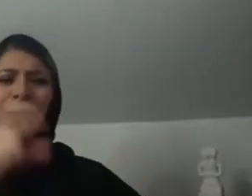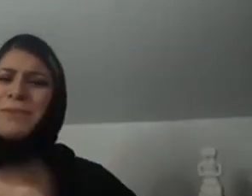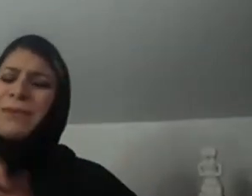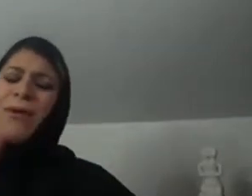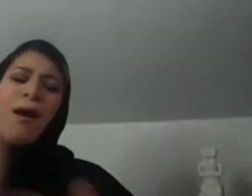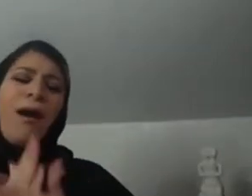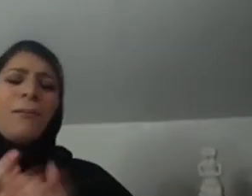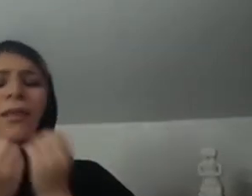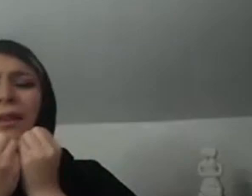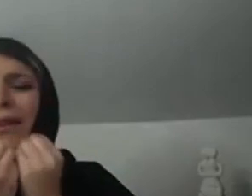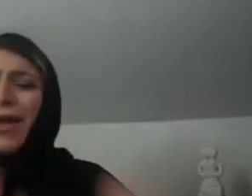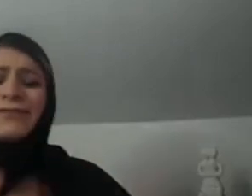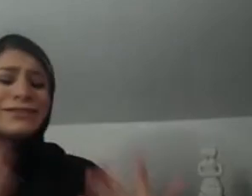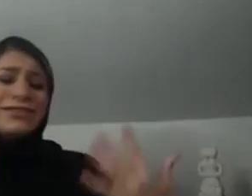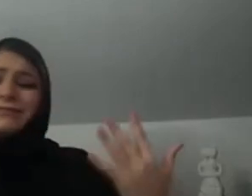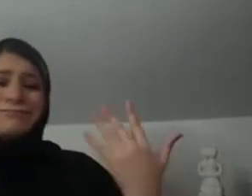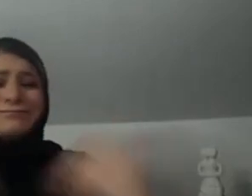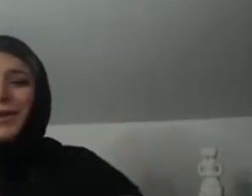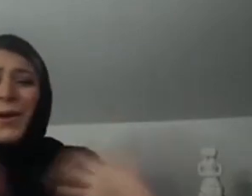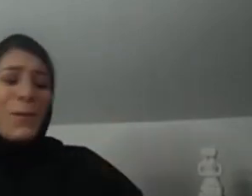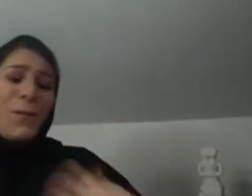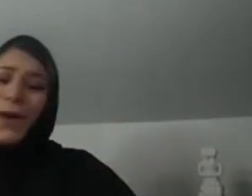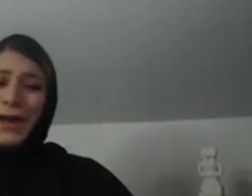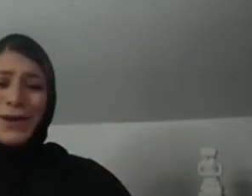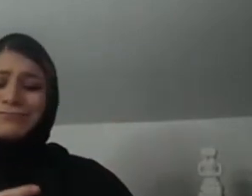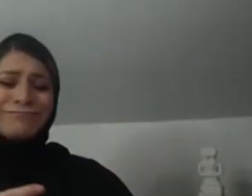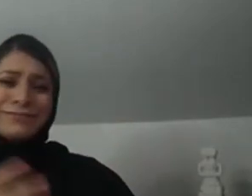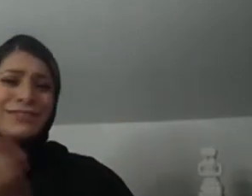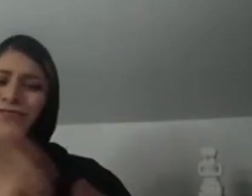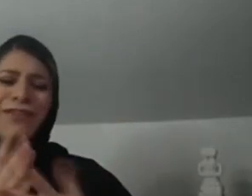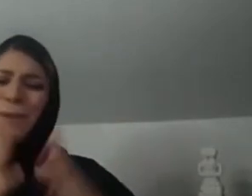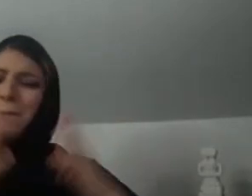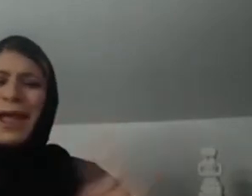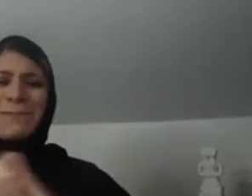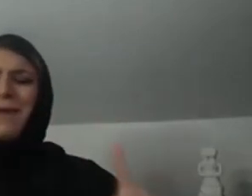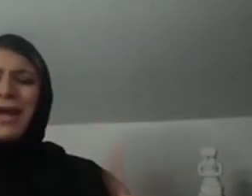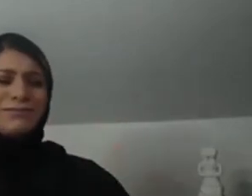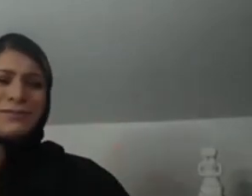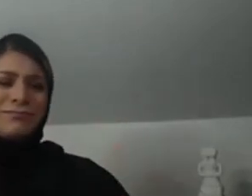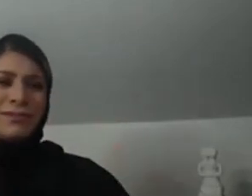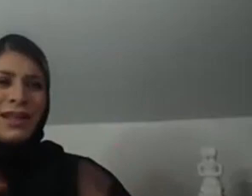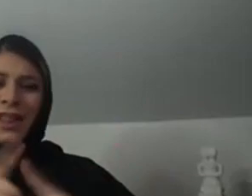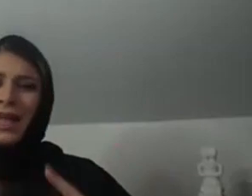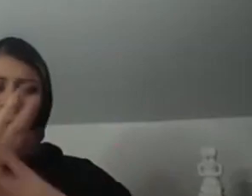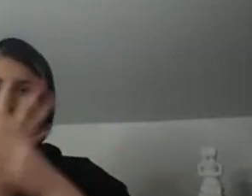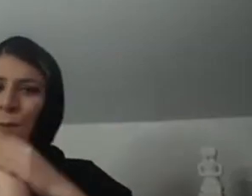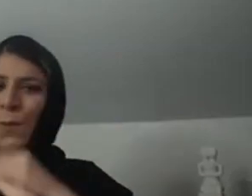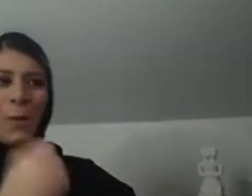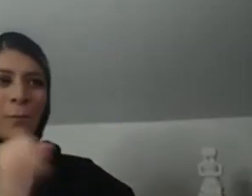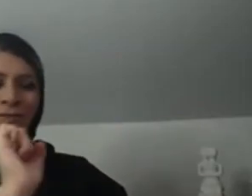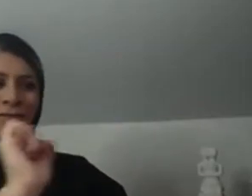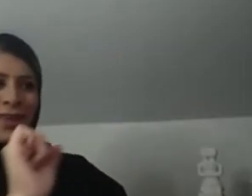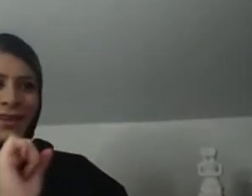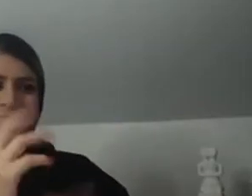Let allowing them to speak personally. And it was lovely to see it was it was amazing to actually see it had a massive